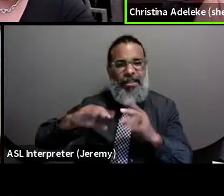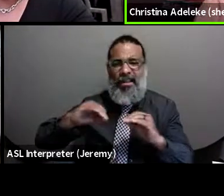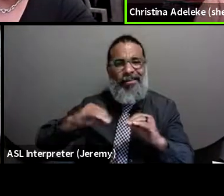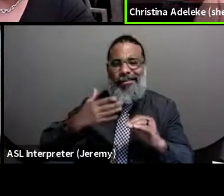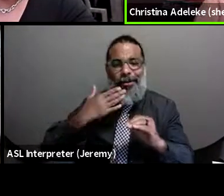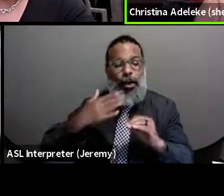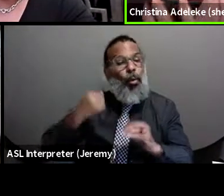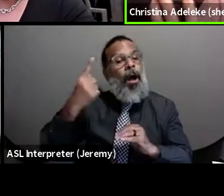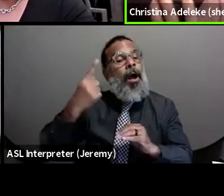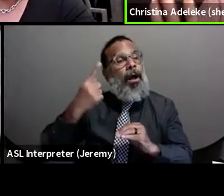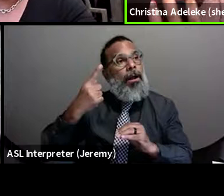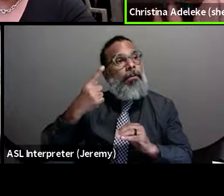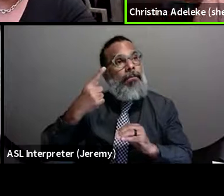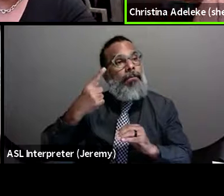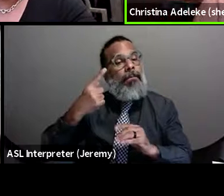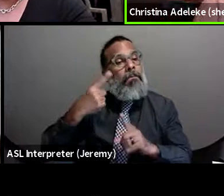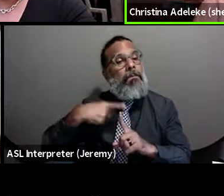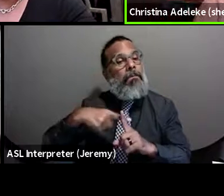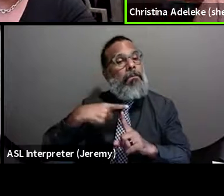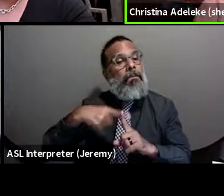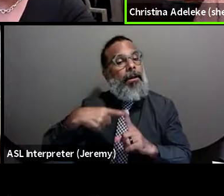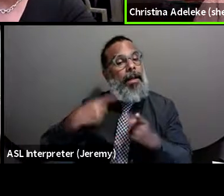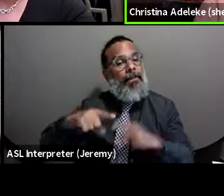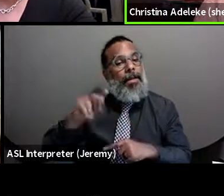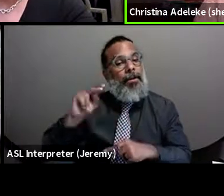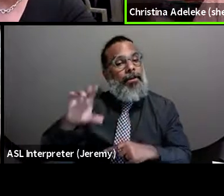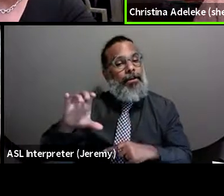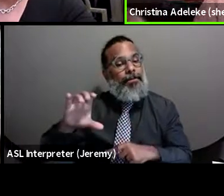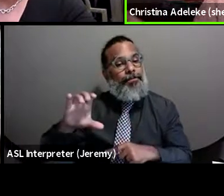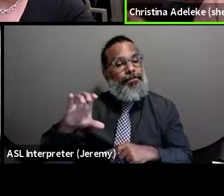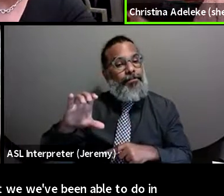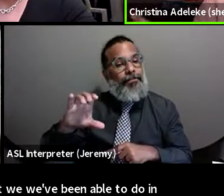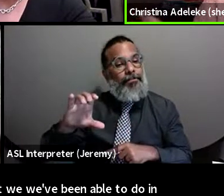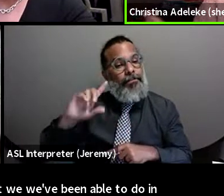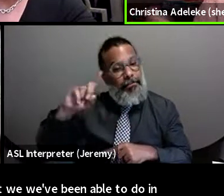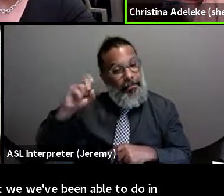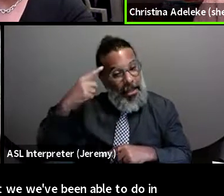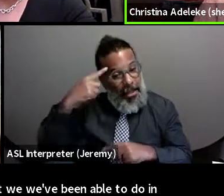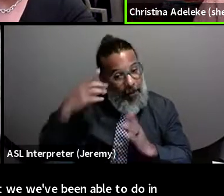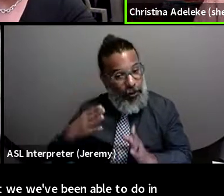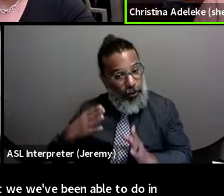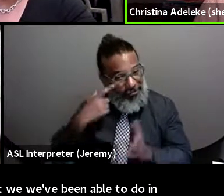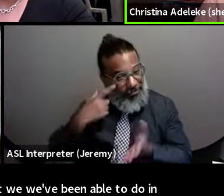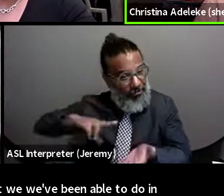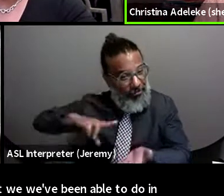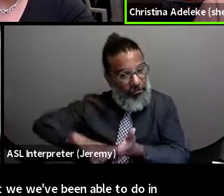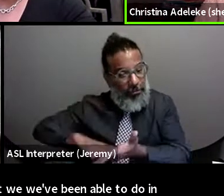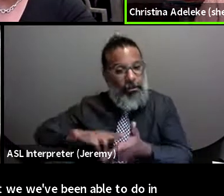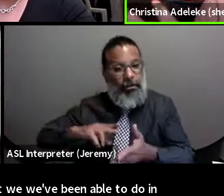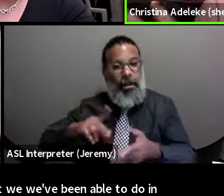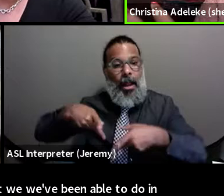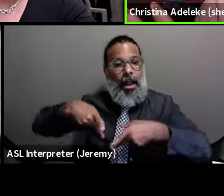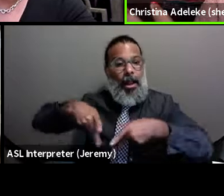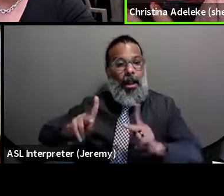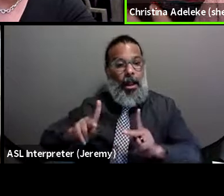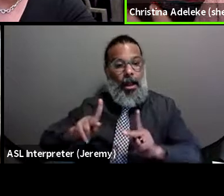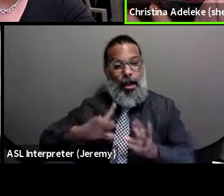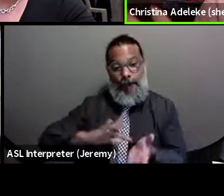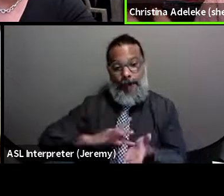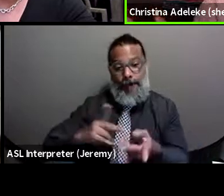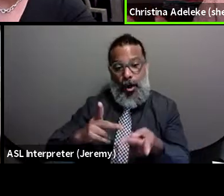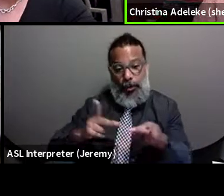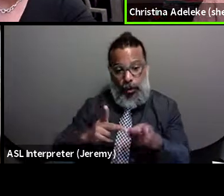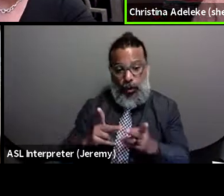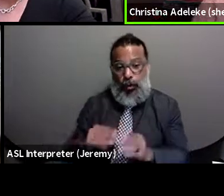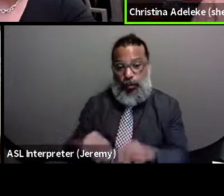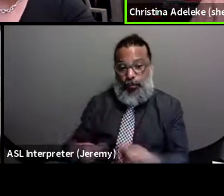know one good thing that we've been able to do in North Carolina, the governor just signed a bill that would allow pharmacists to be able